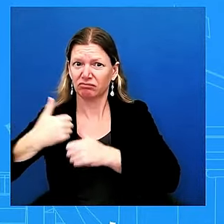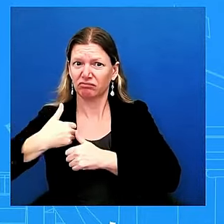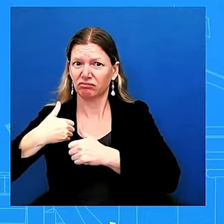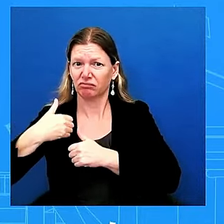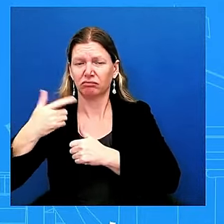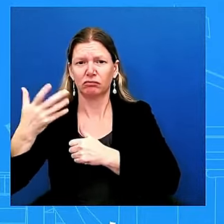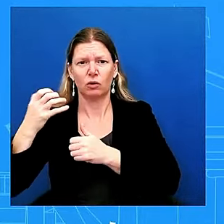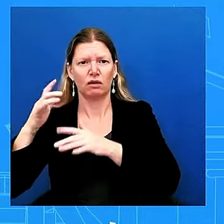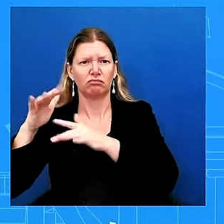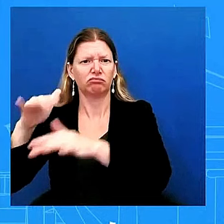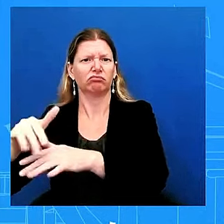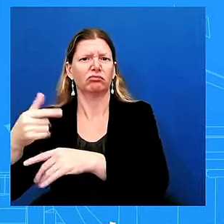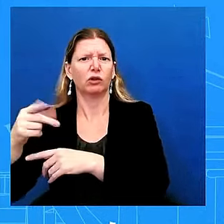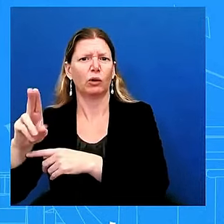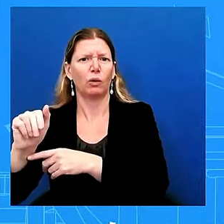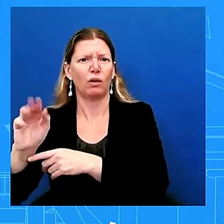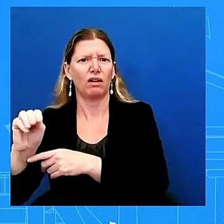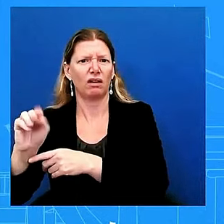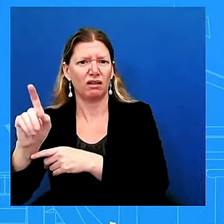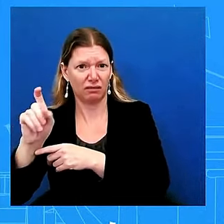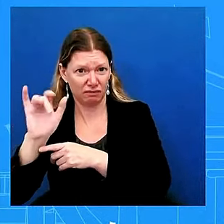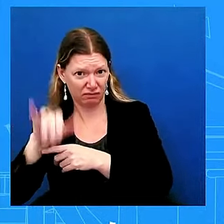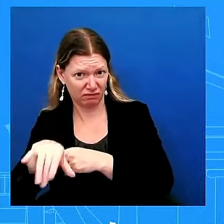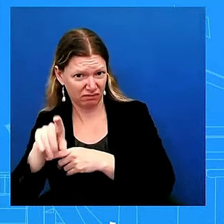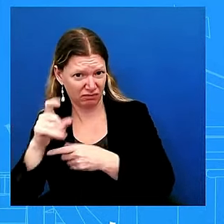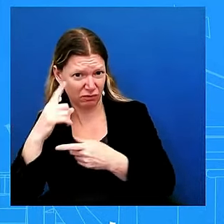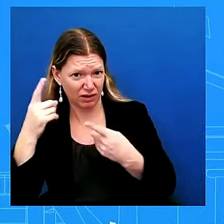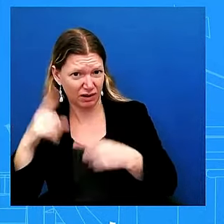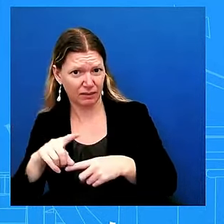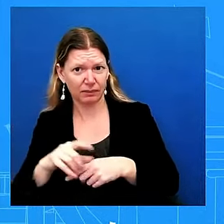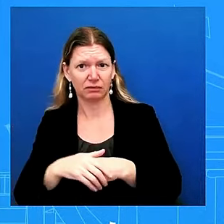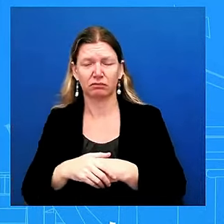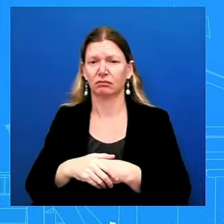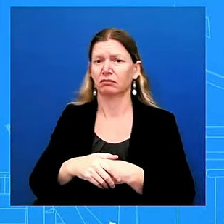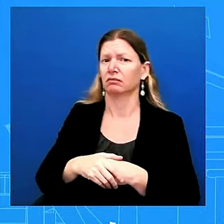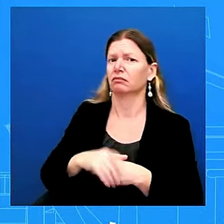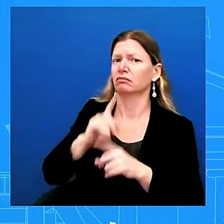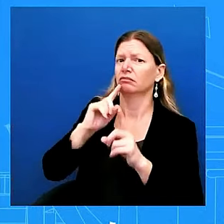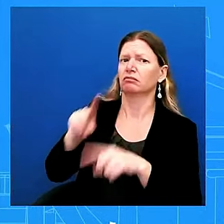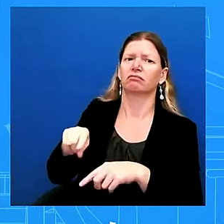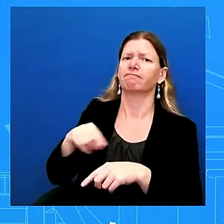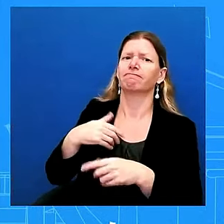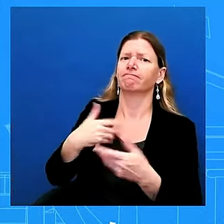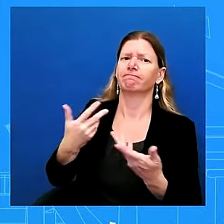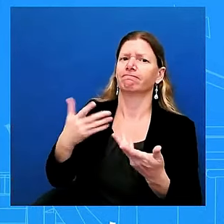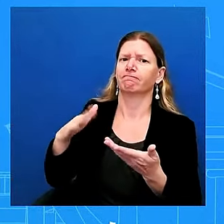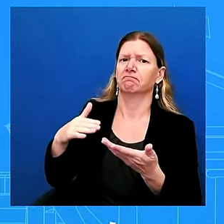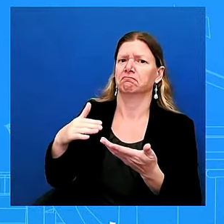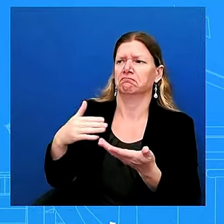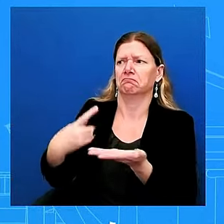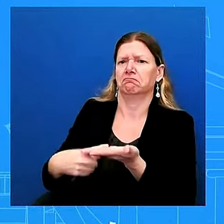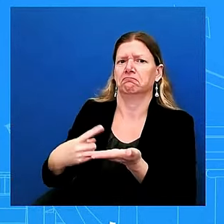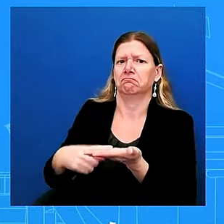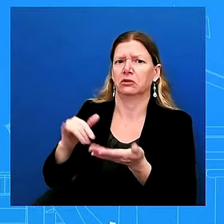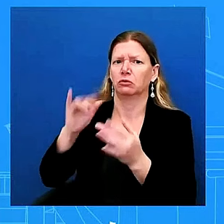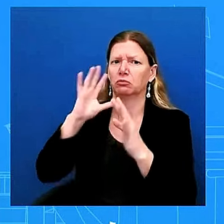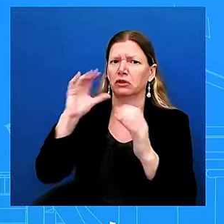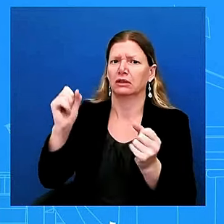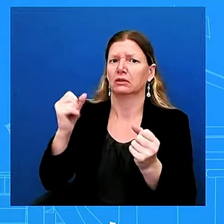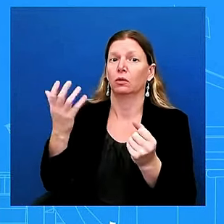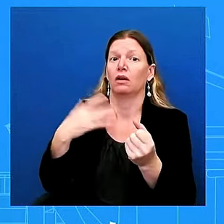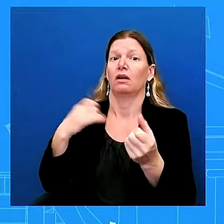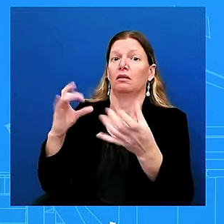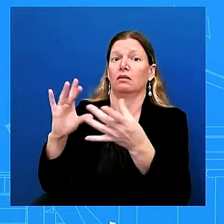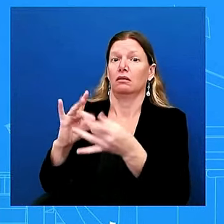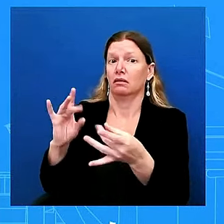directly to the president about what i can say is what the president has done with the current nato and making it stronger uh and it has been important if you think about